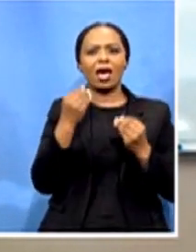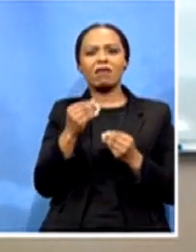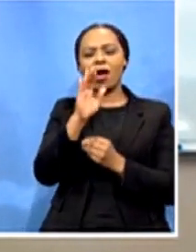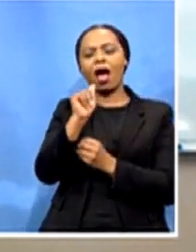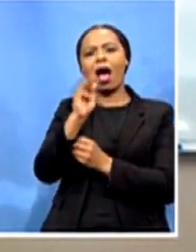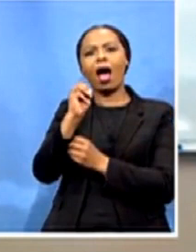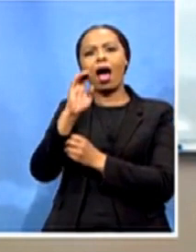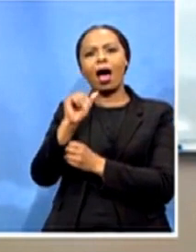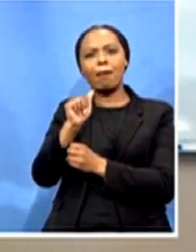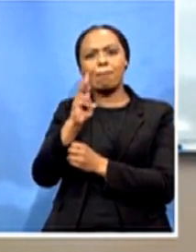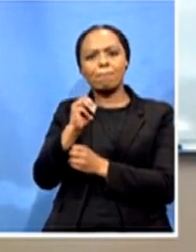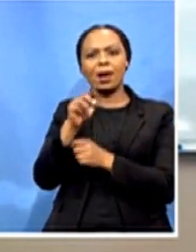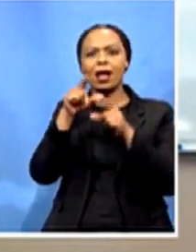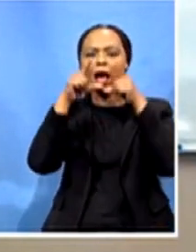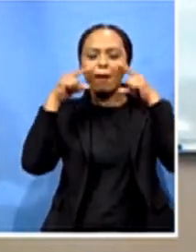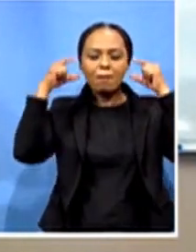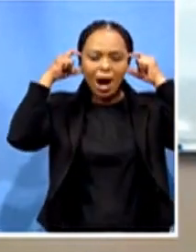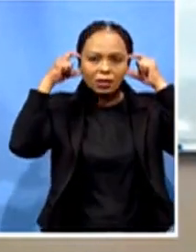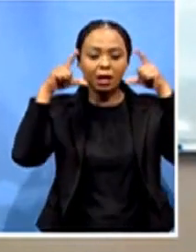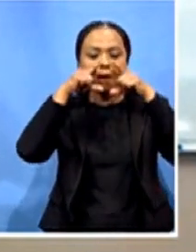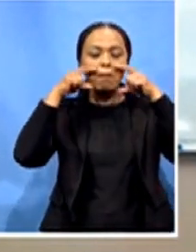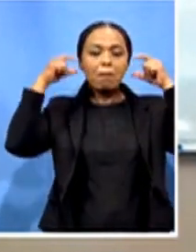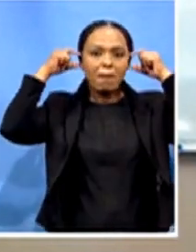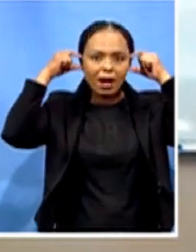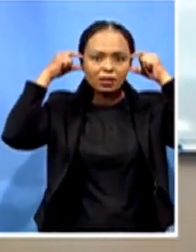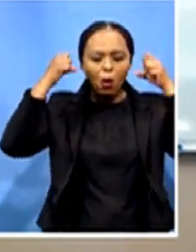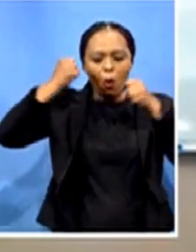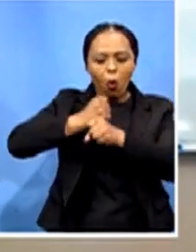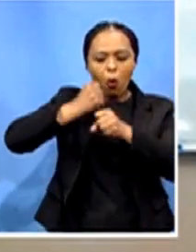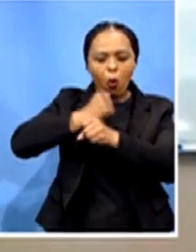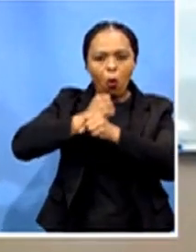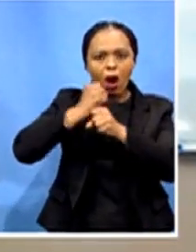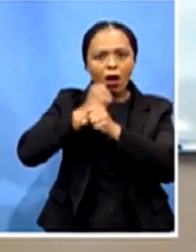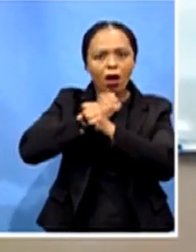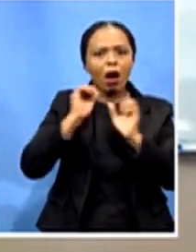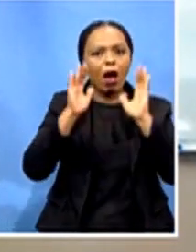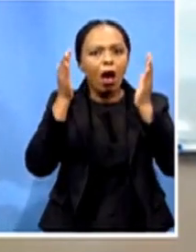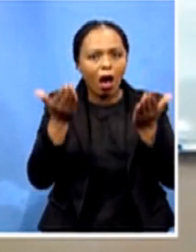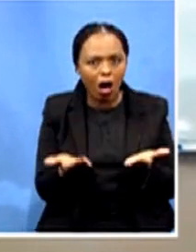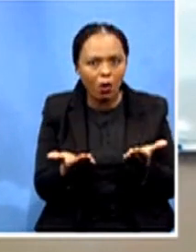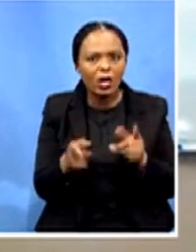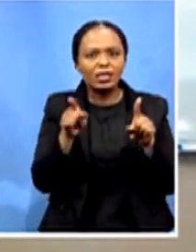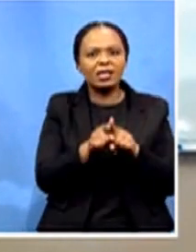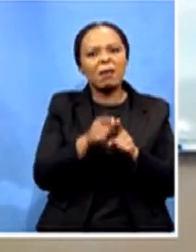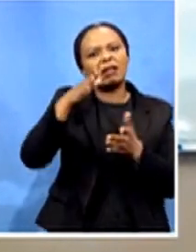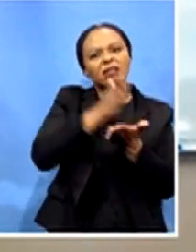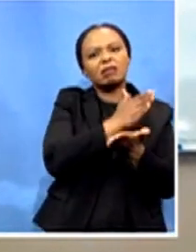that works the way that we automated is that we 3d printed the parts and we superimposed that with electronics